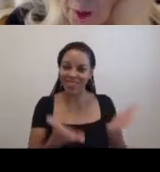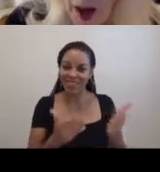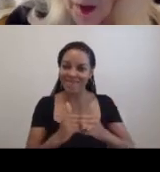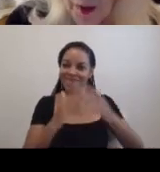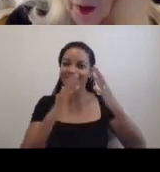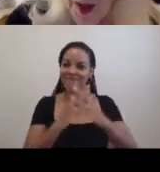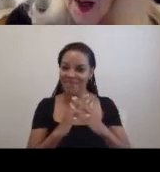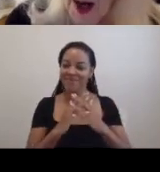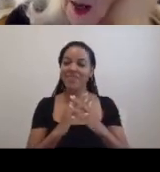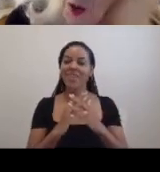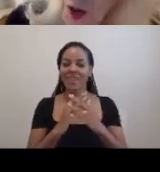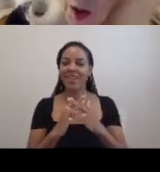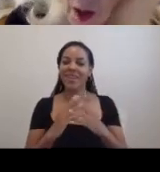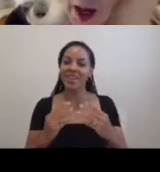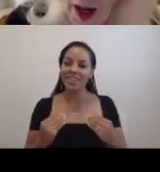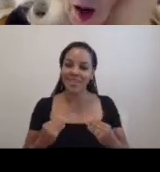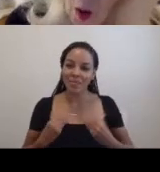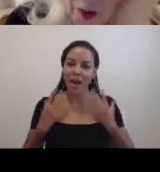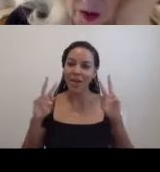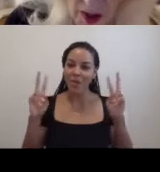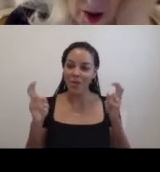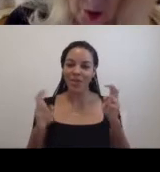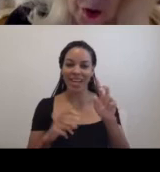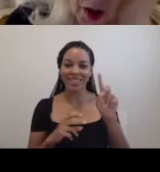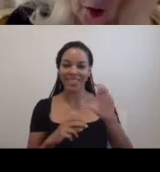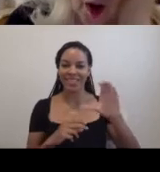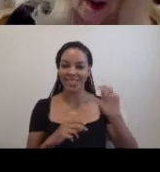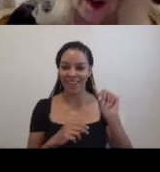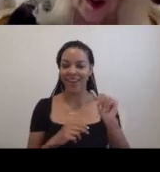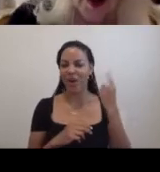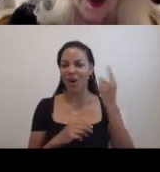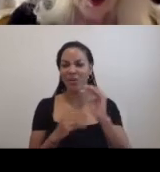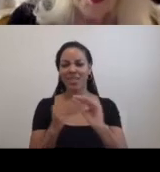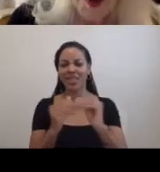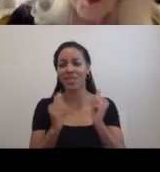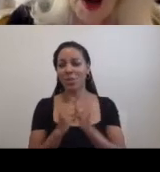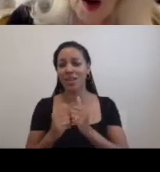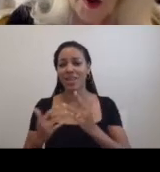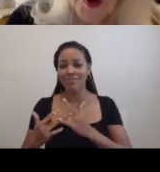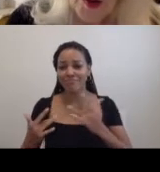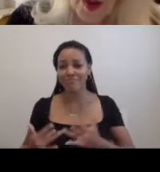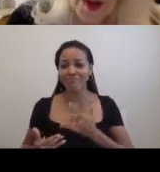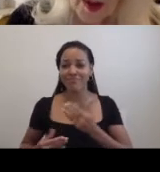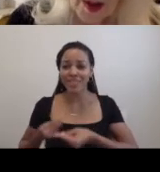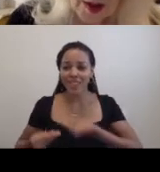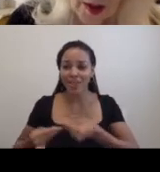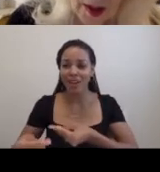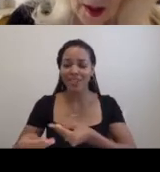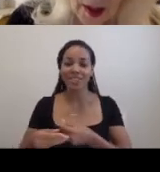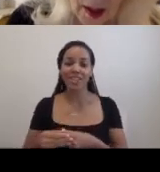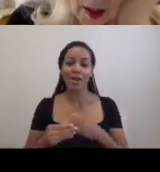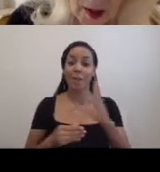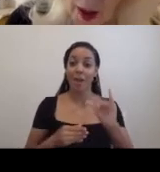inspired, as DCA always says, with generosity by my artists in residence